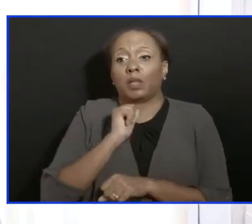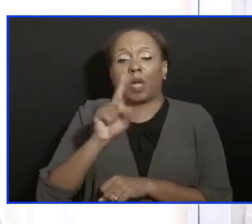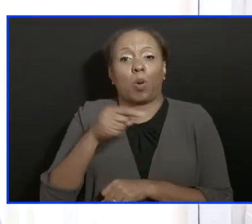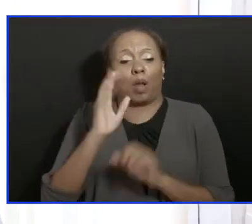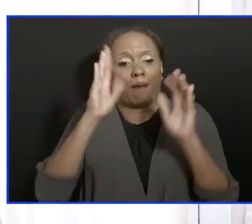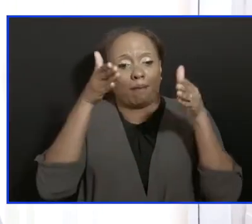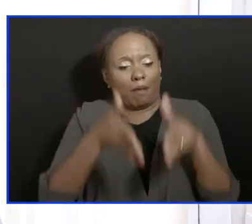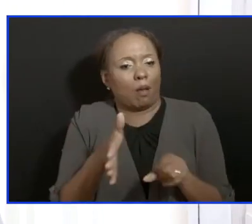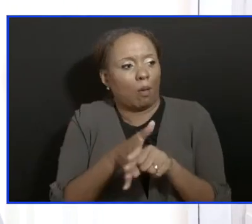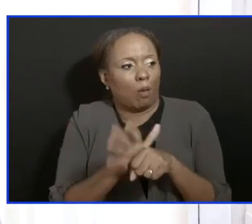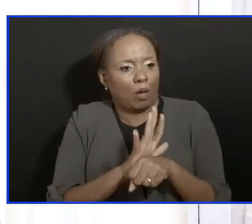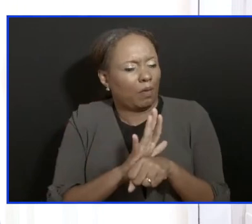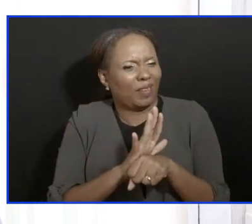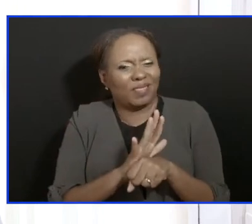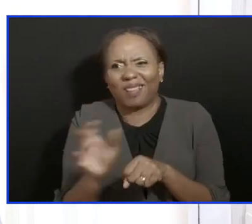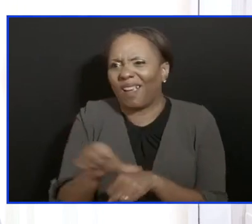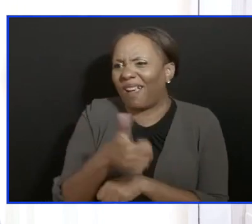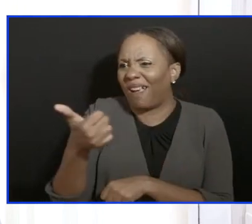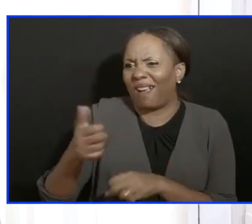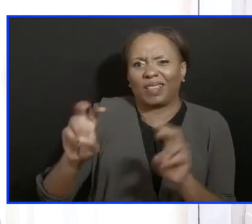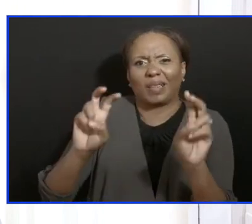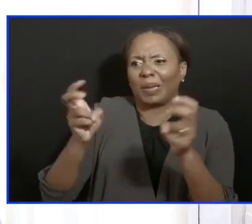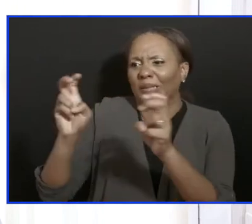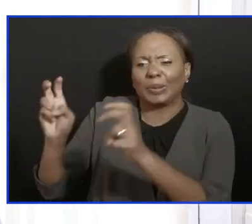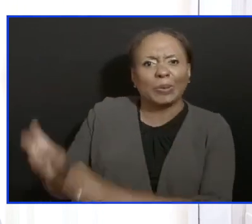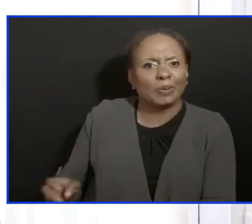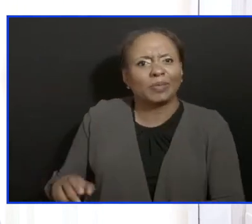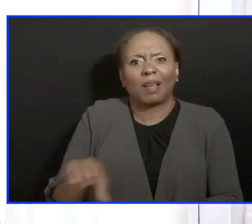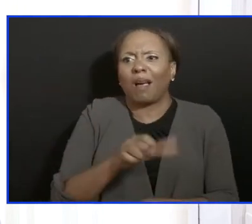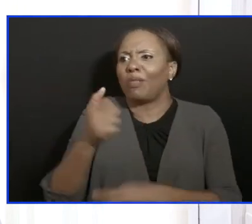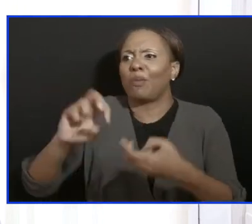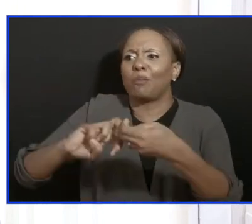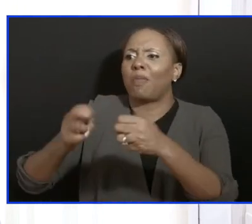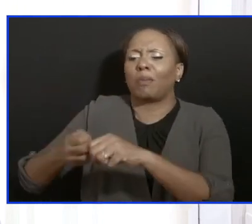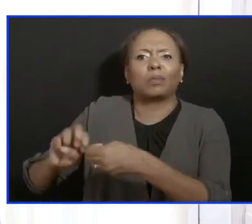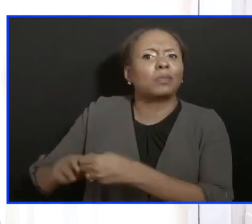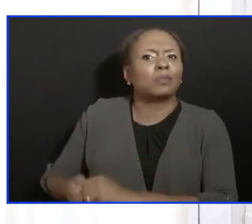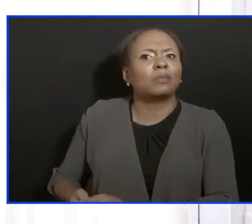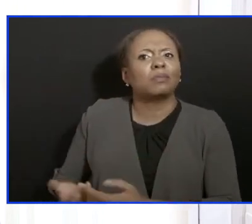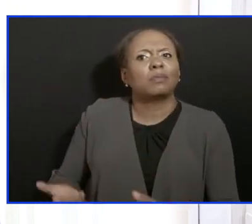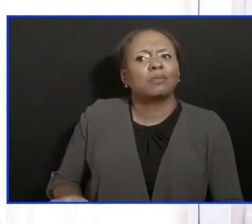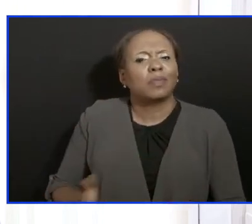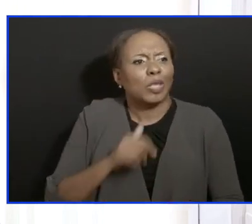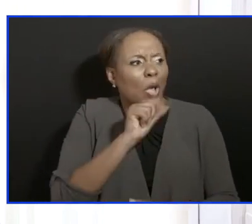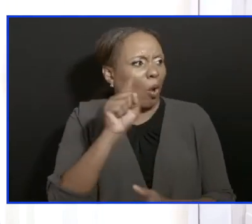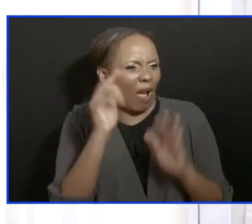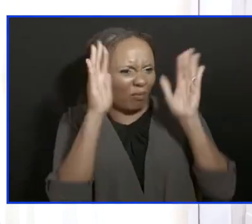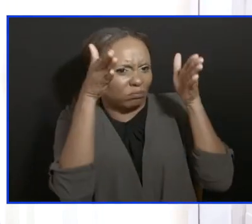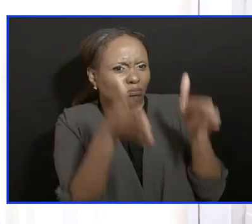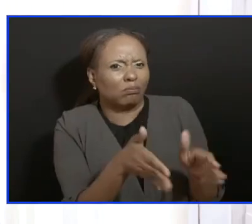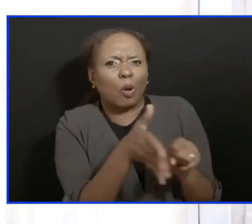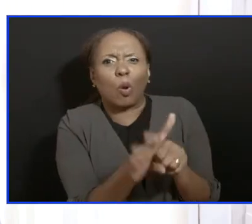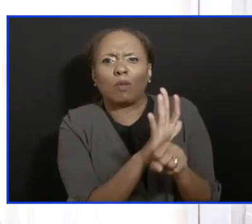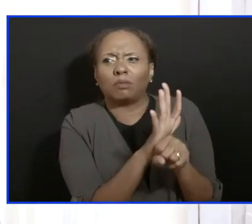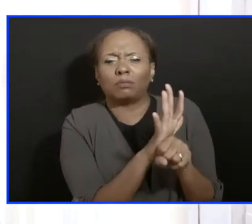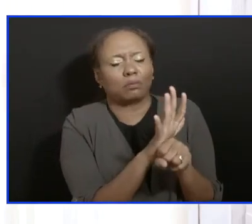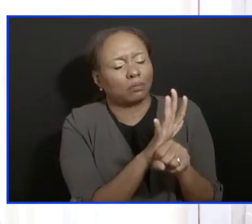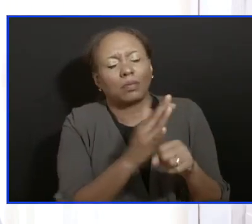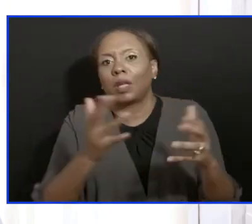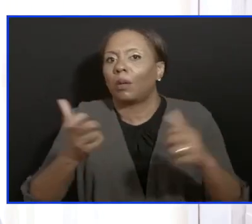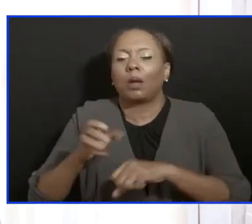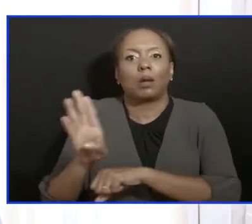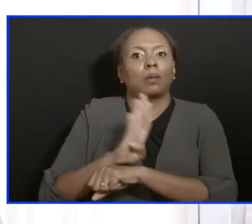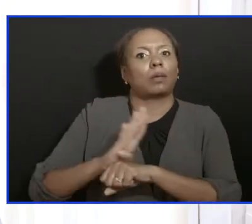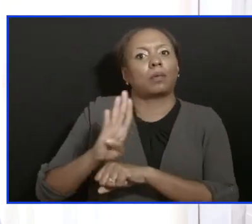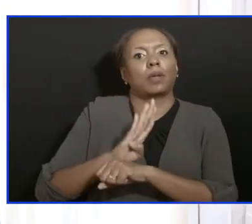so over and over and over. And we have now to recognize that we have to continue to get Barbadians working again.